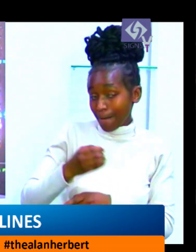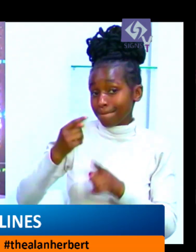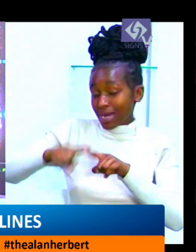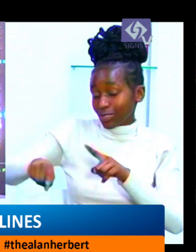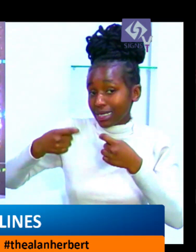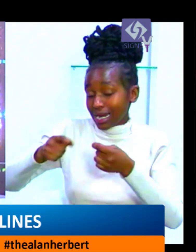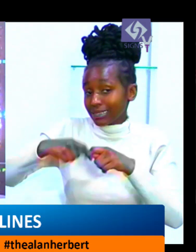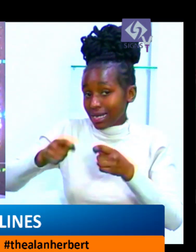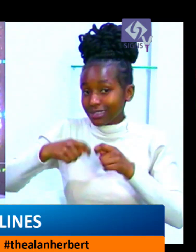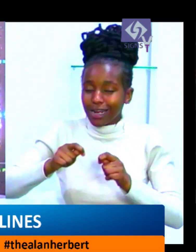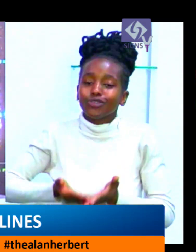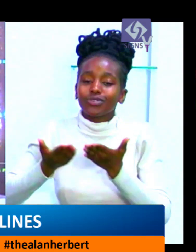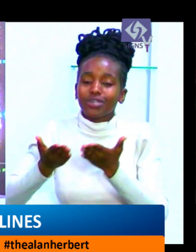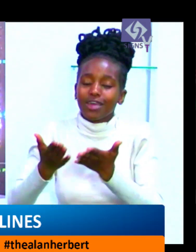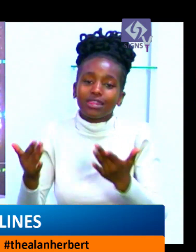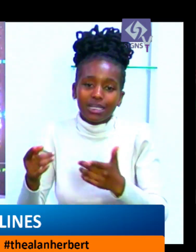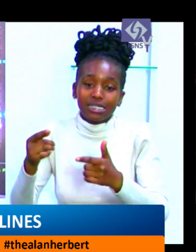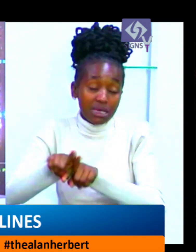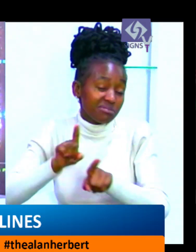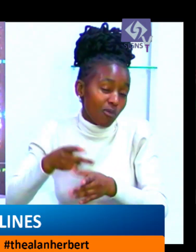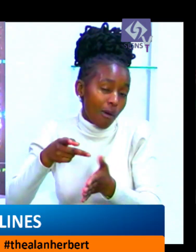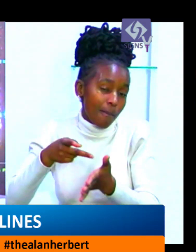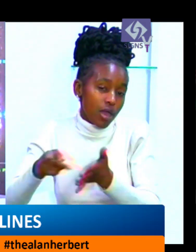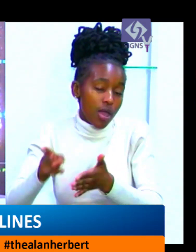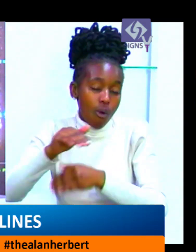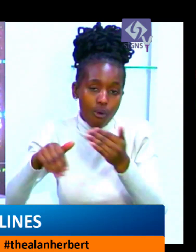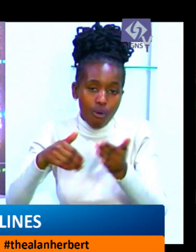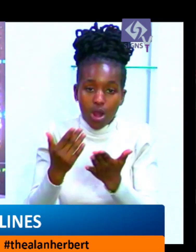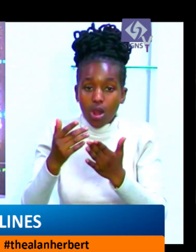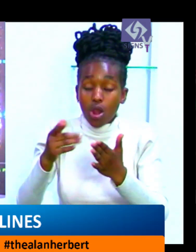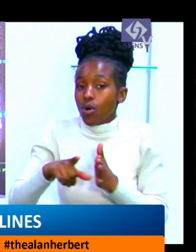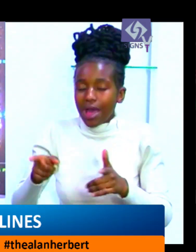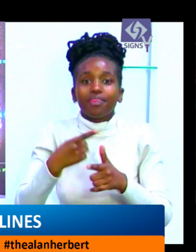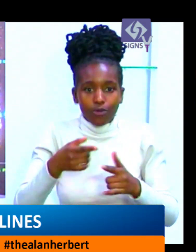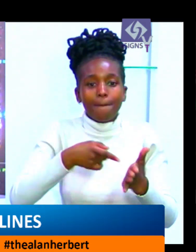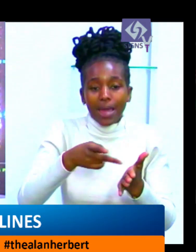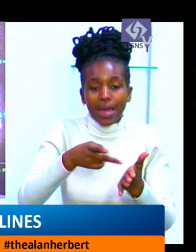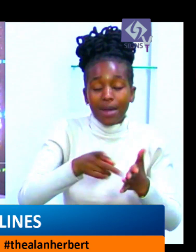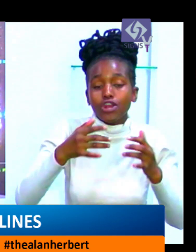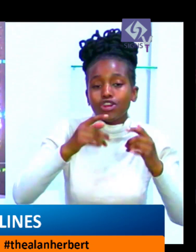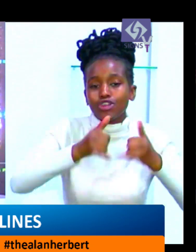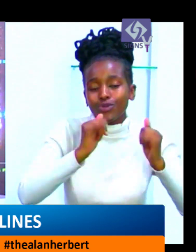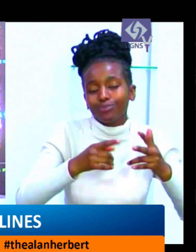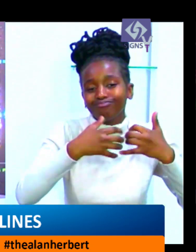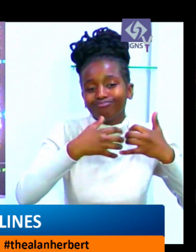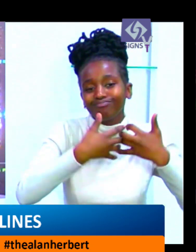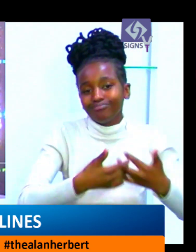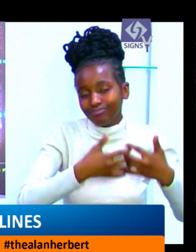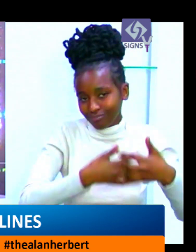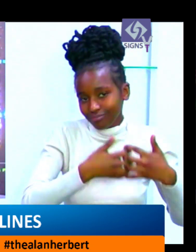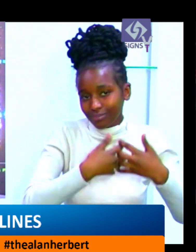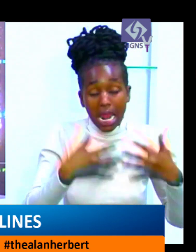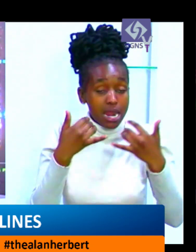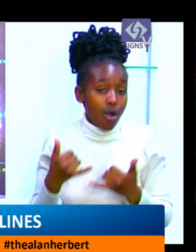despite the incidents being brought to their attention. Other reports have also been made to the police in Mumias of